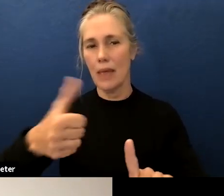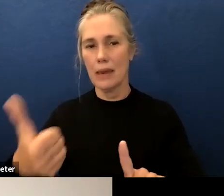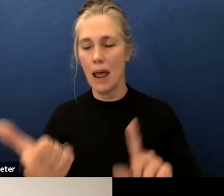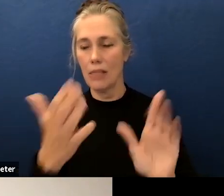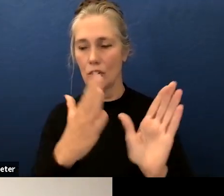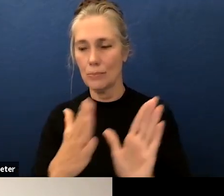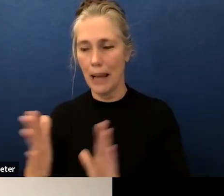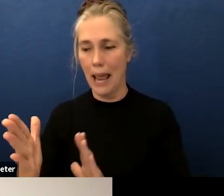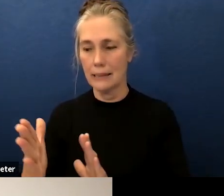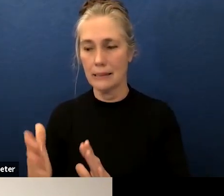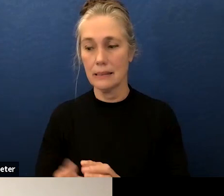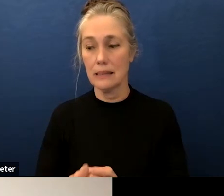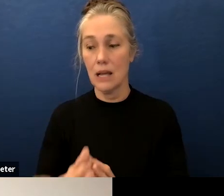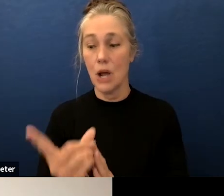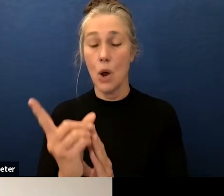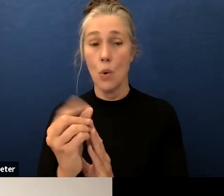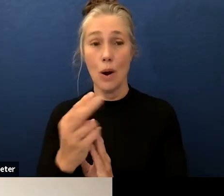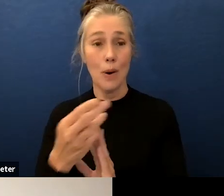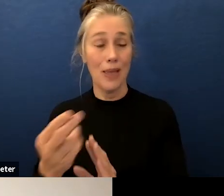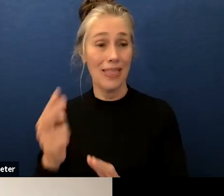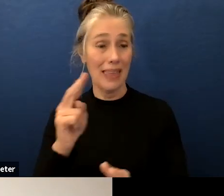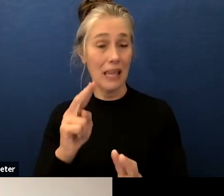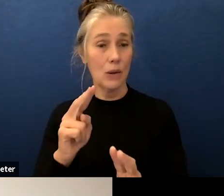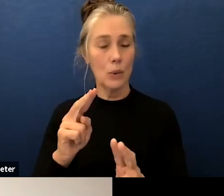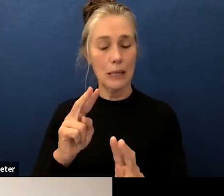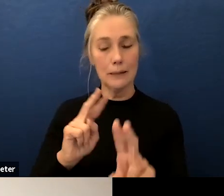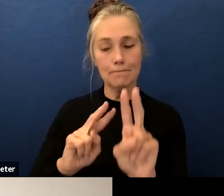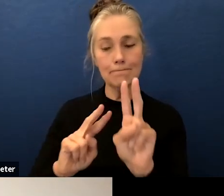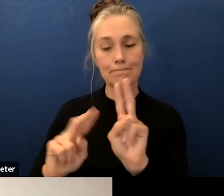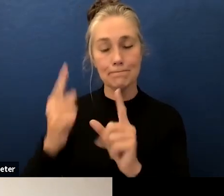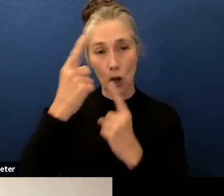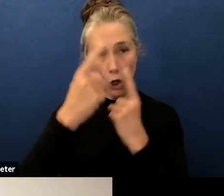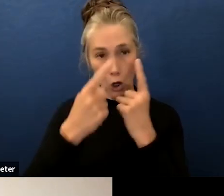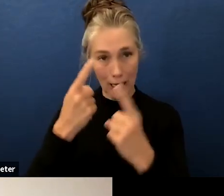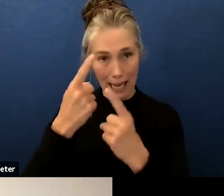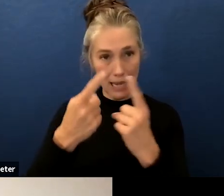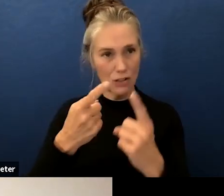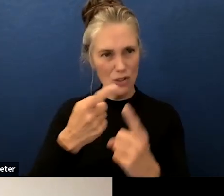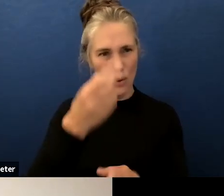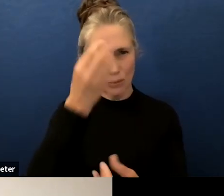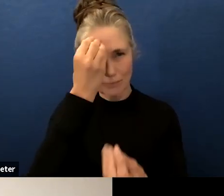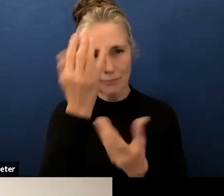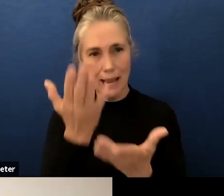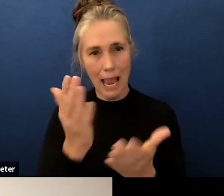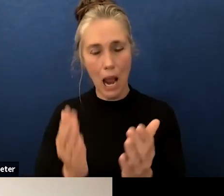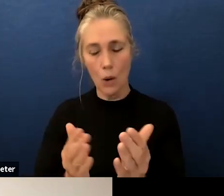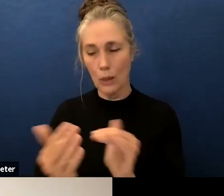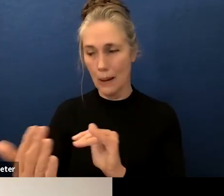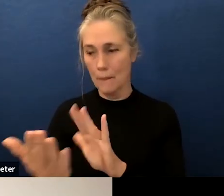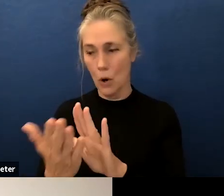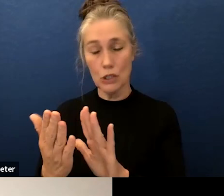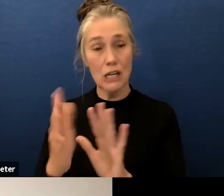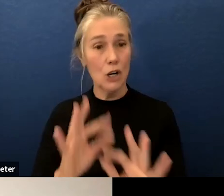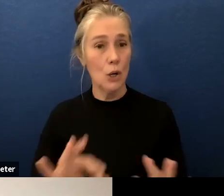one of the things that we're looking at so you know how we're approaching this is what's really important